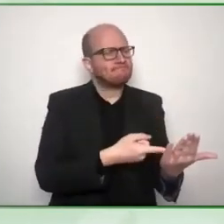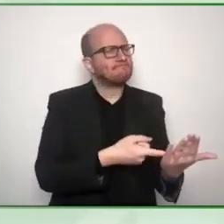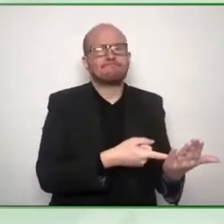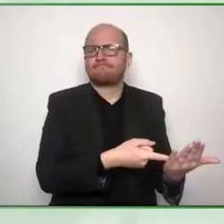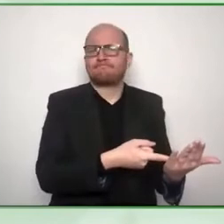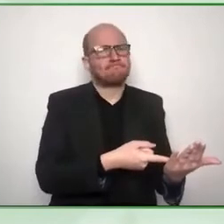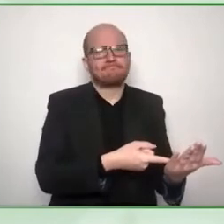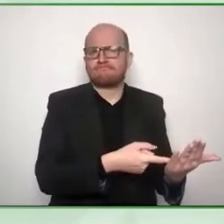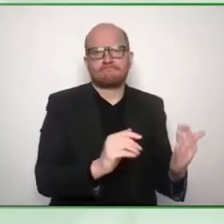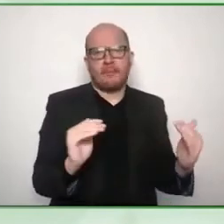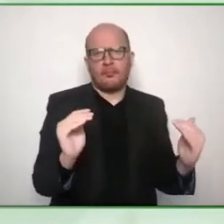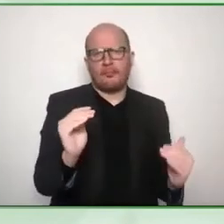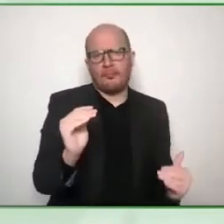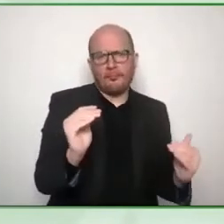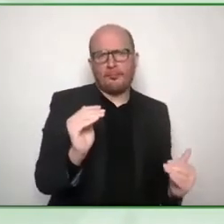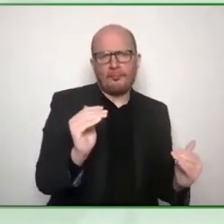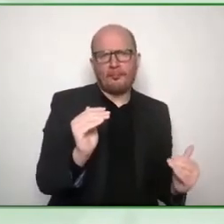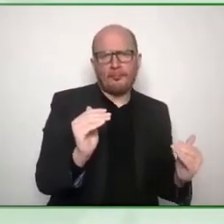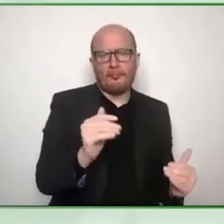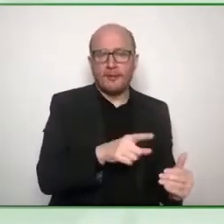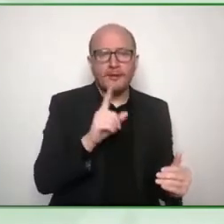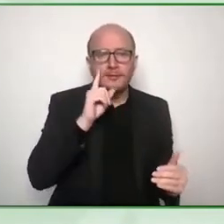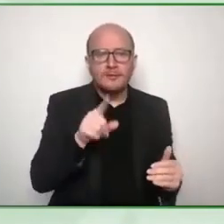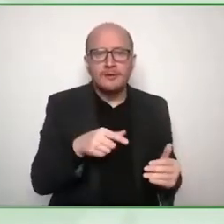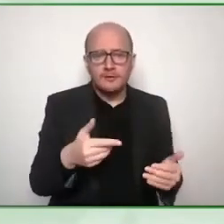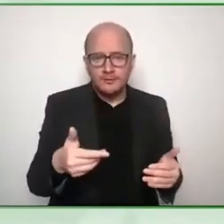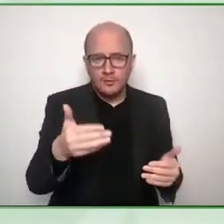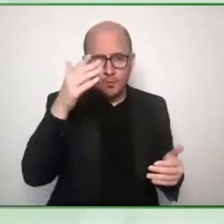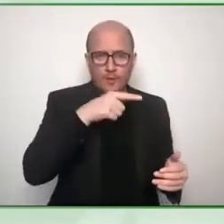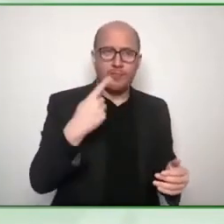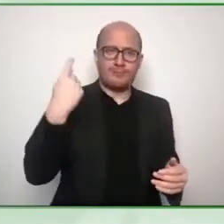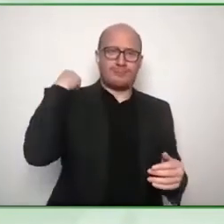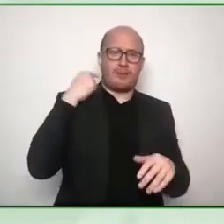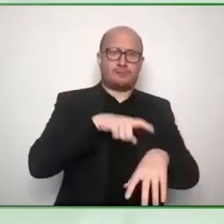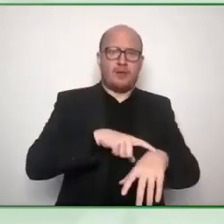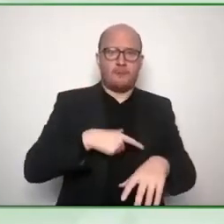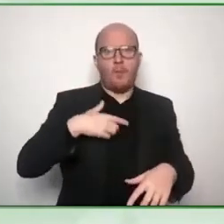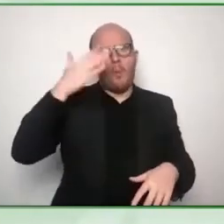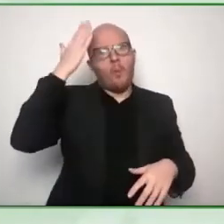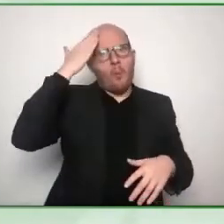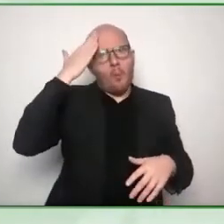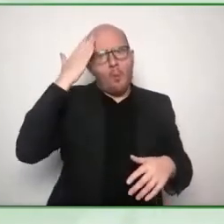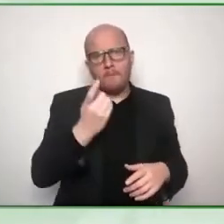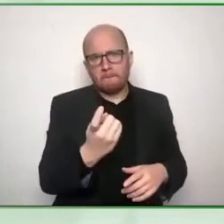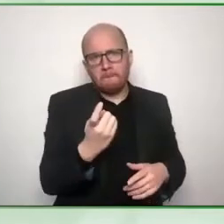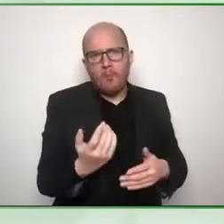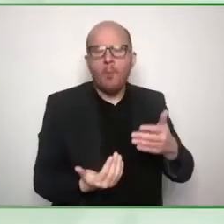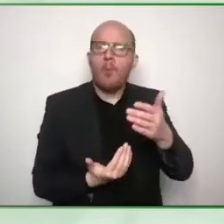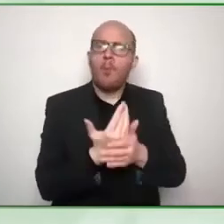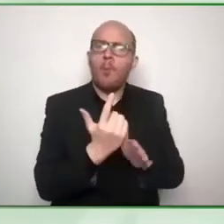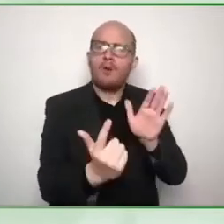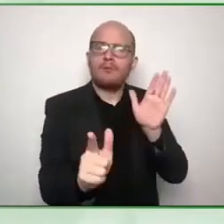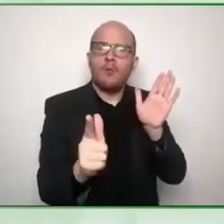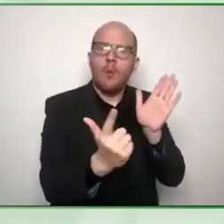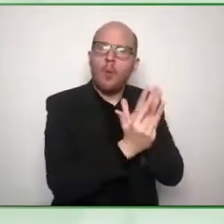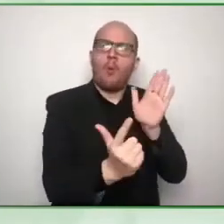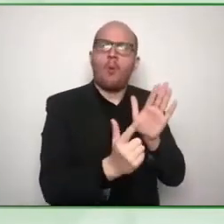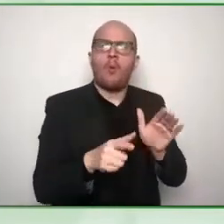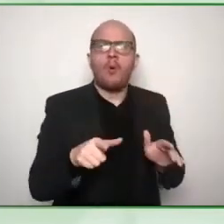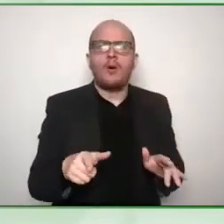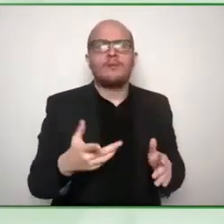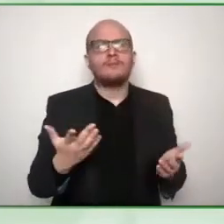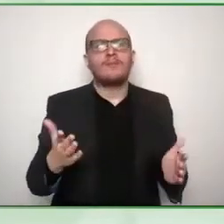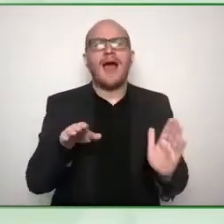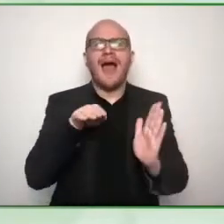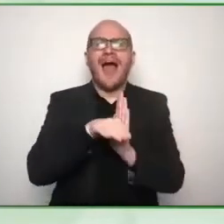our state disability inclusion plan which for the first time was asking agencies to report